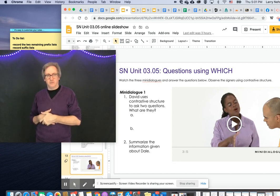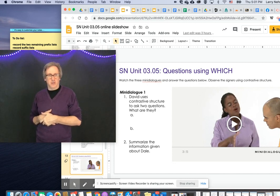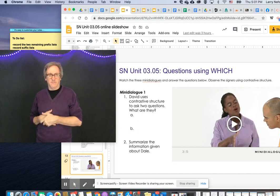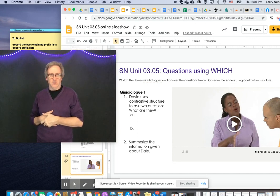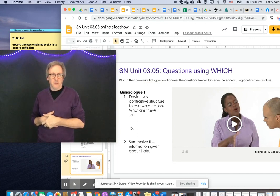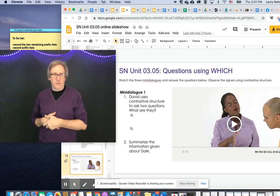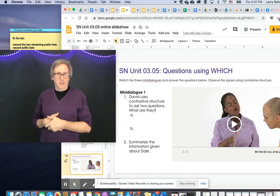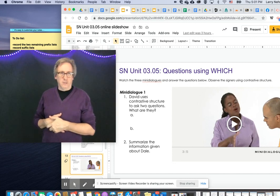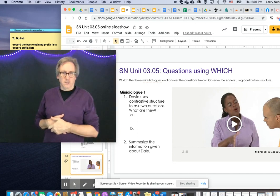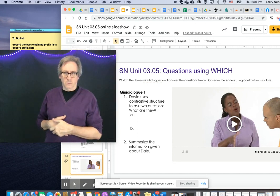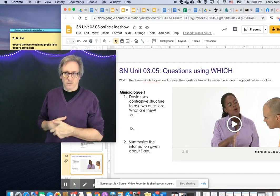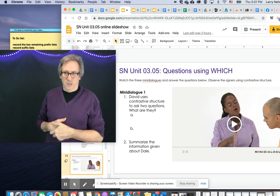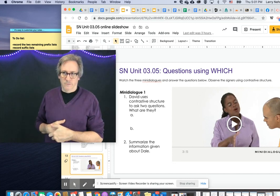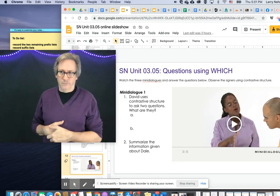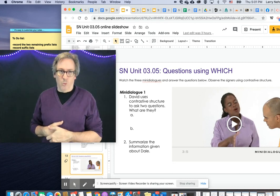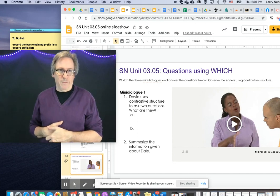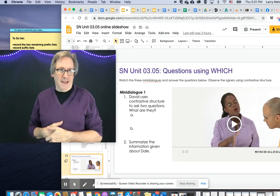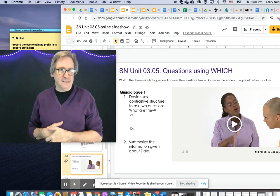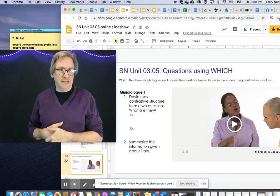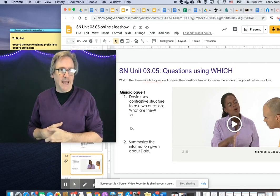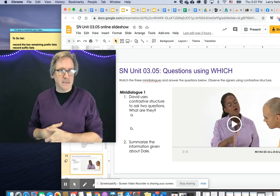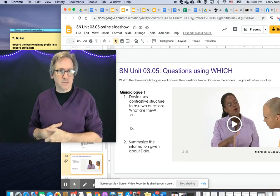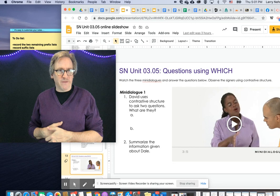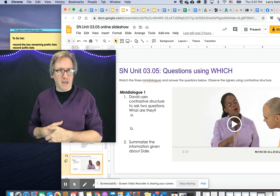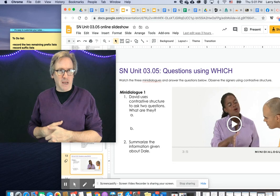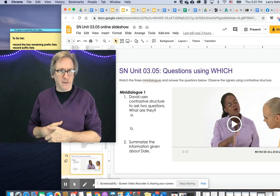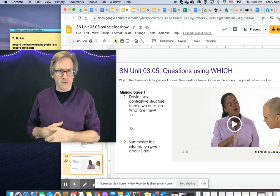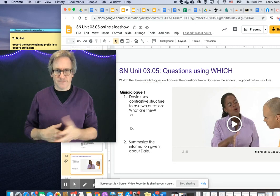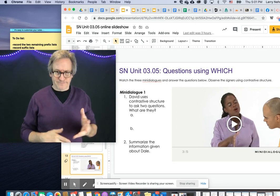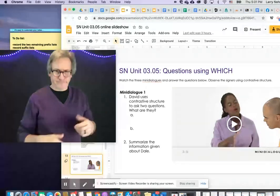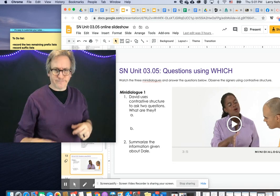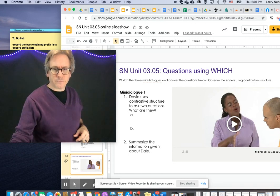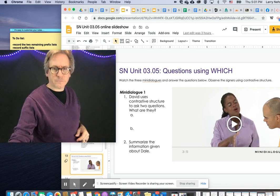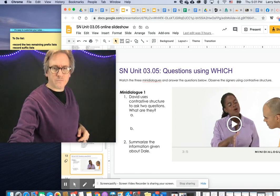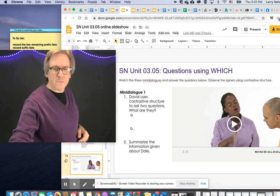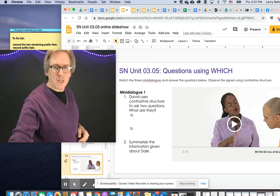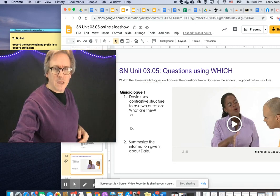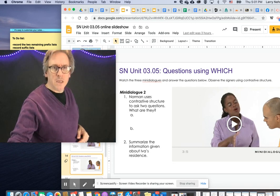They're not going to talk about what pets he has. We haven't gotten to those.